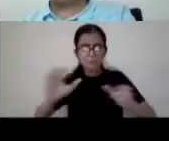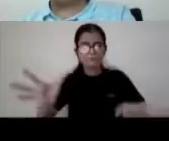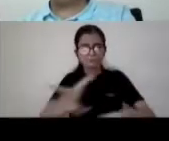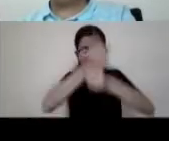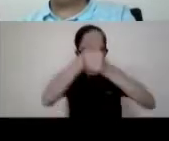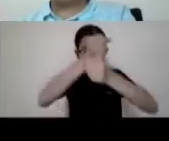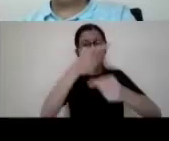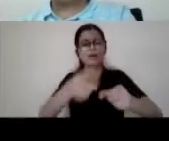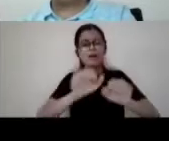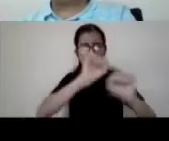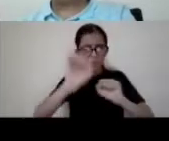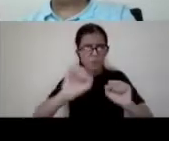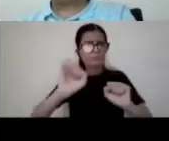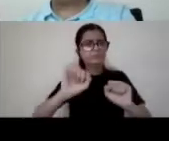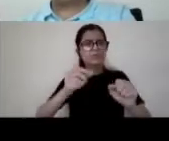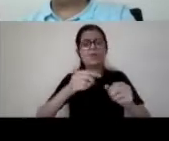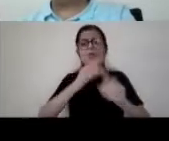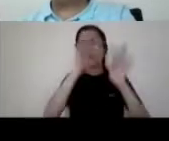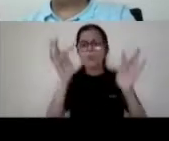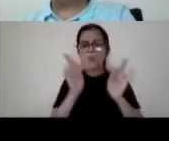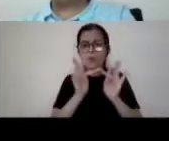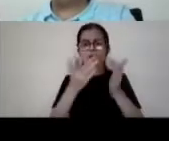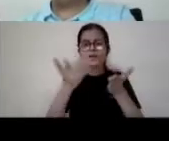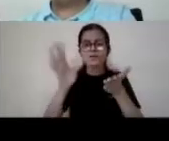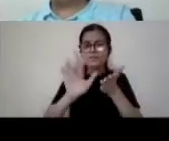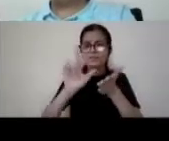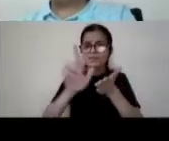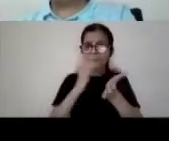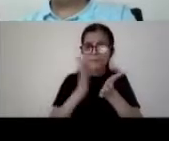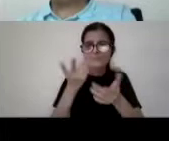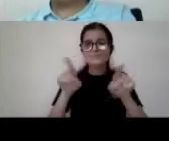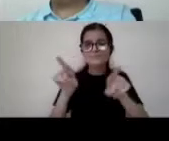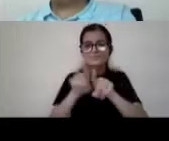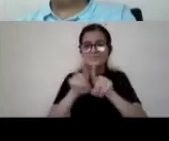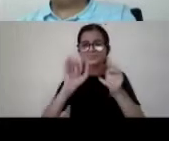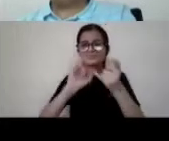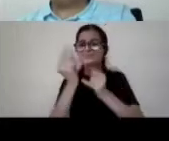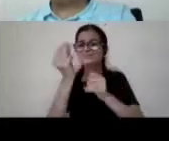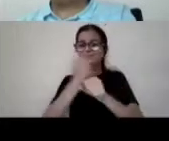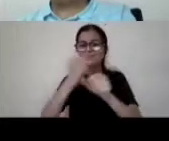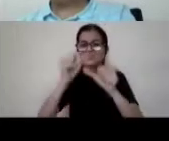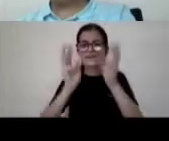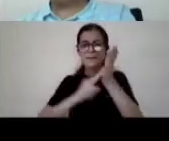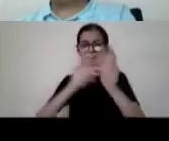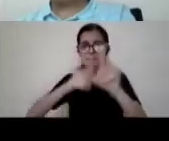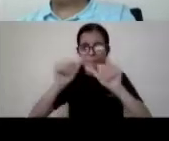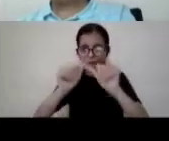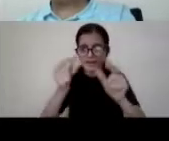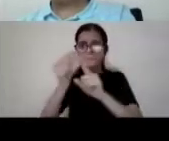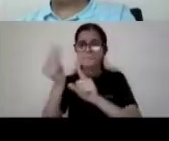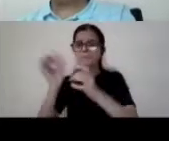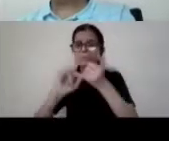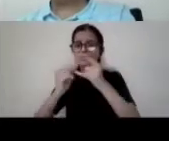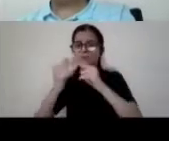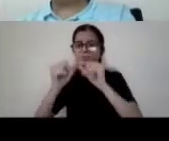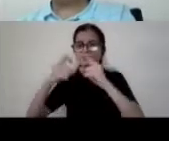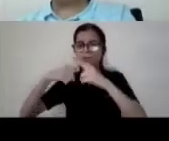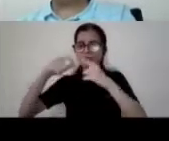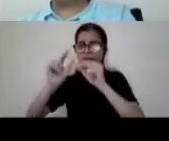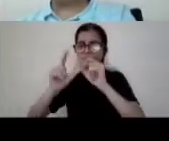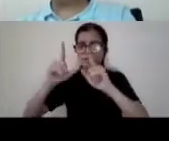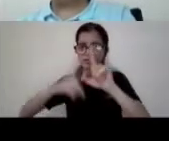on the online library such as suganma kustakale this is also connected to internet